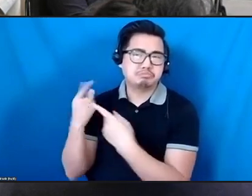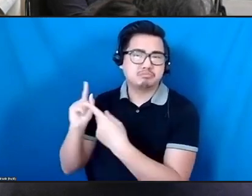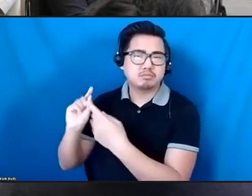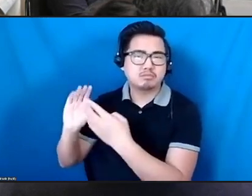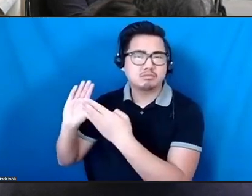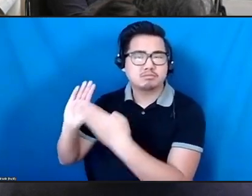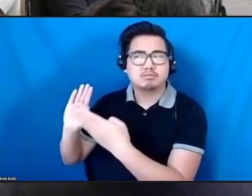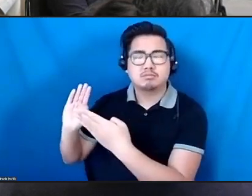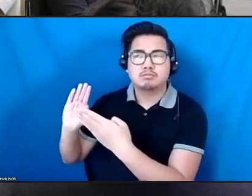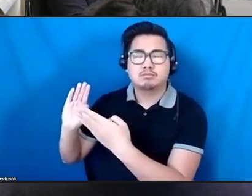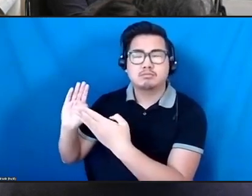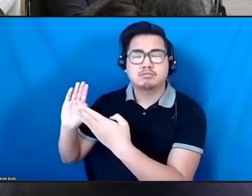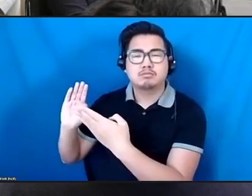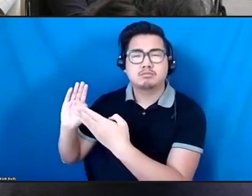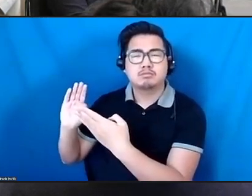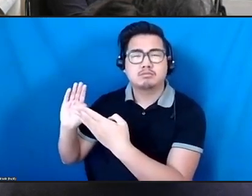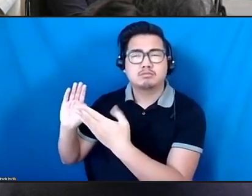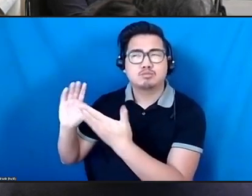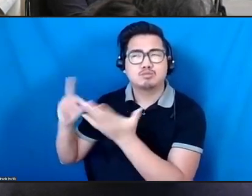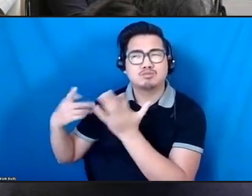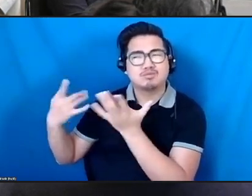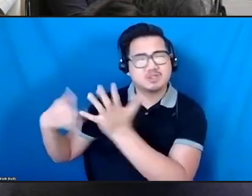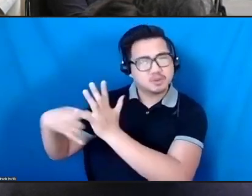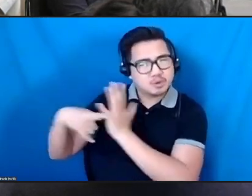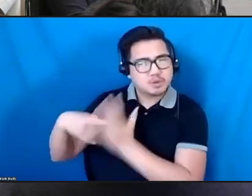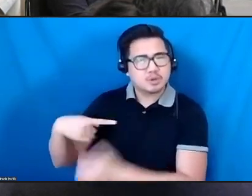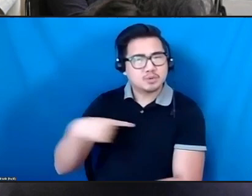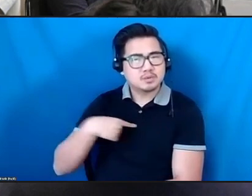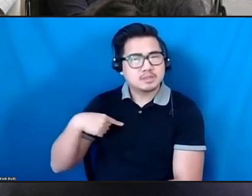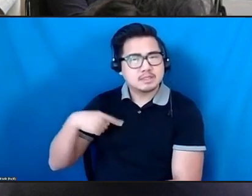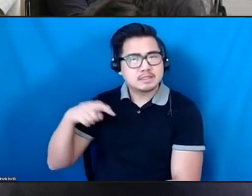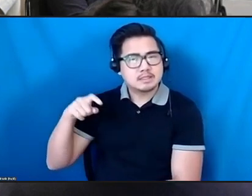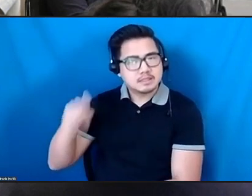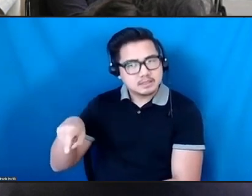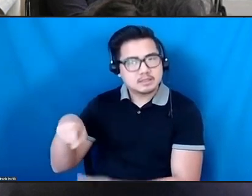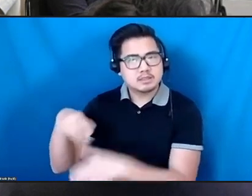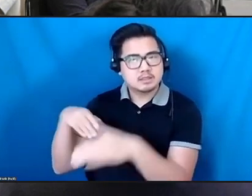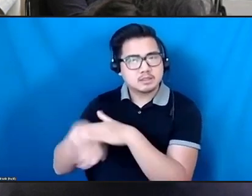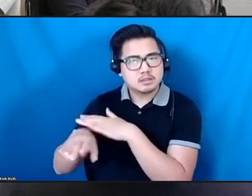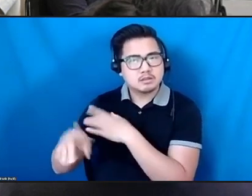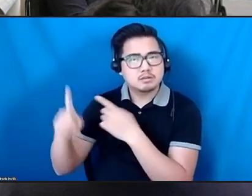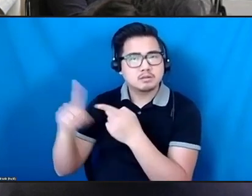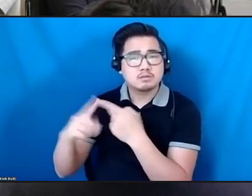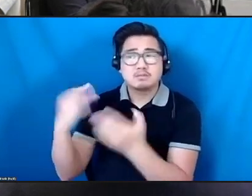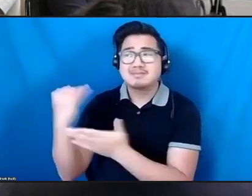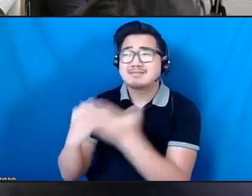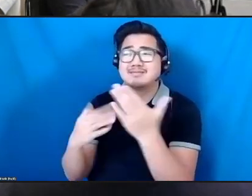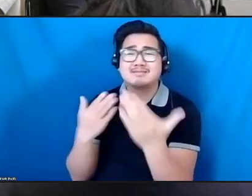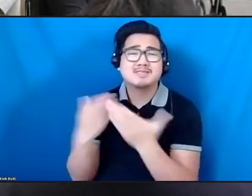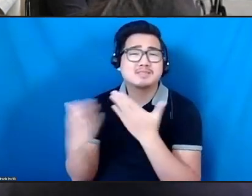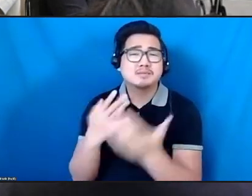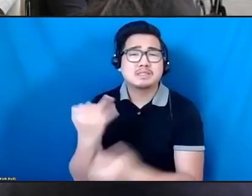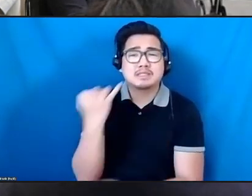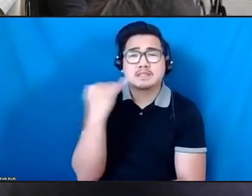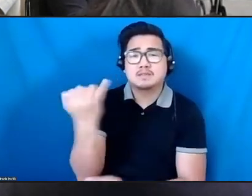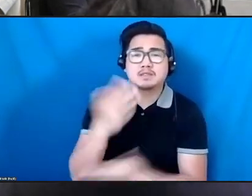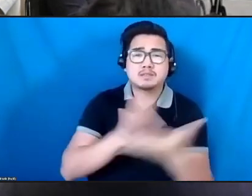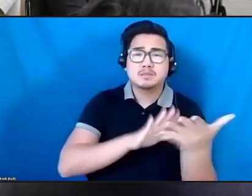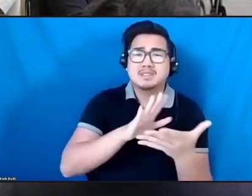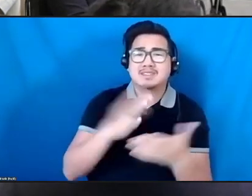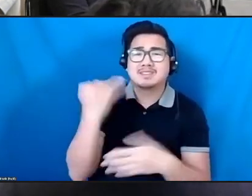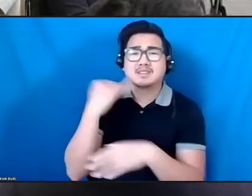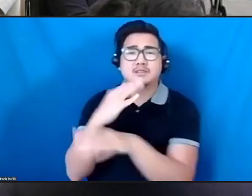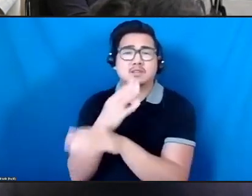access to the arts. Whether it's in live form, in digital form, in some kind of hybrid.